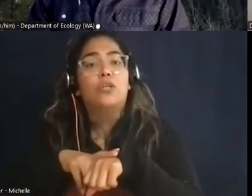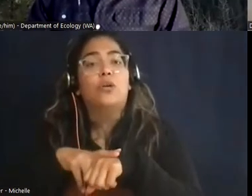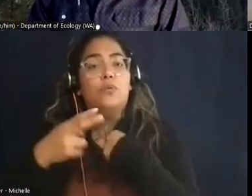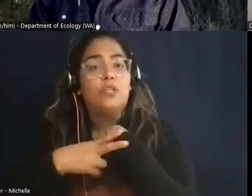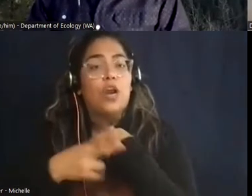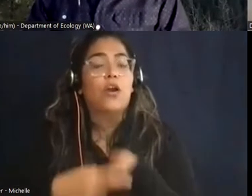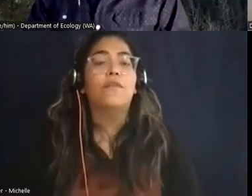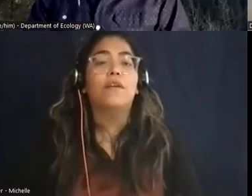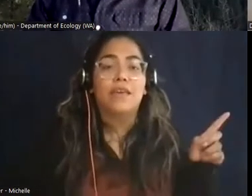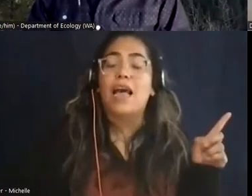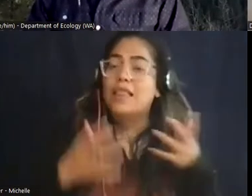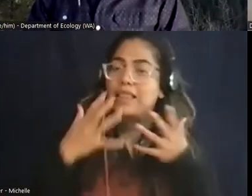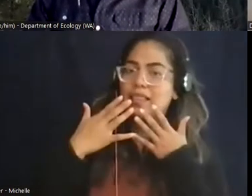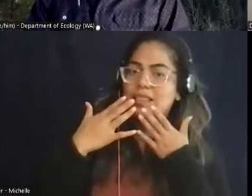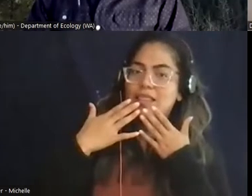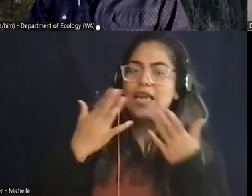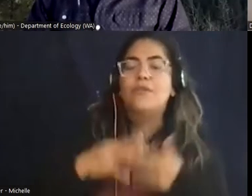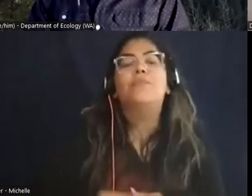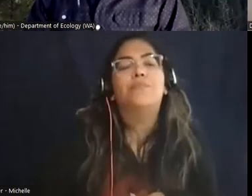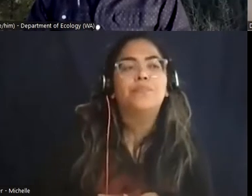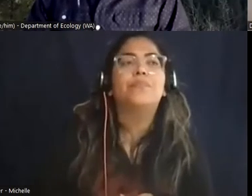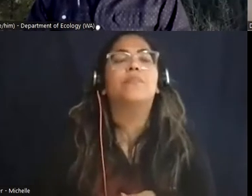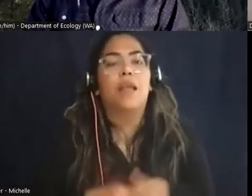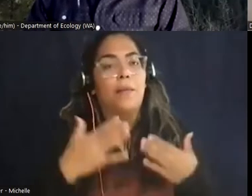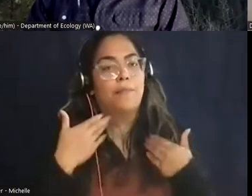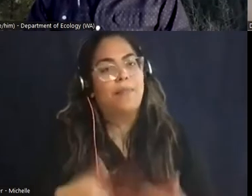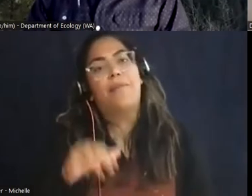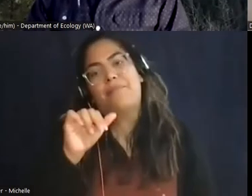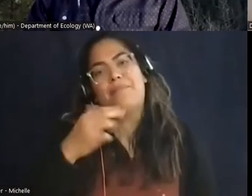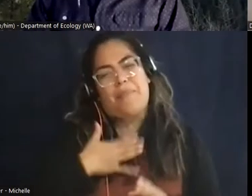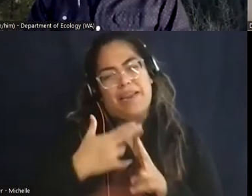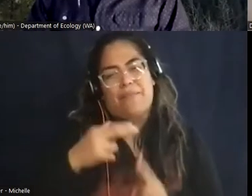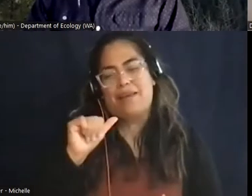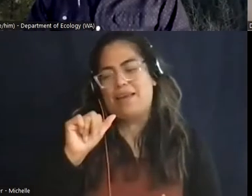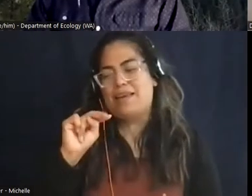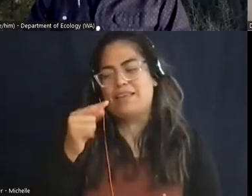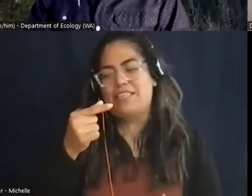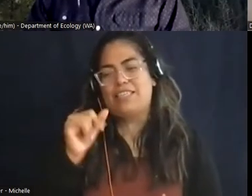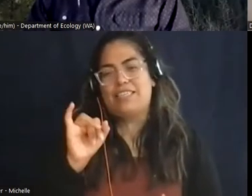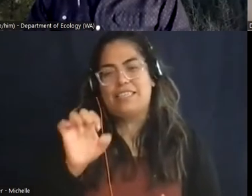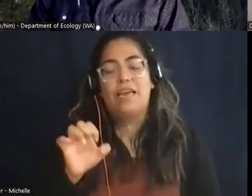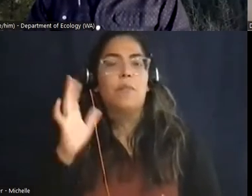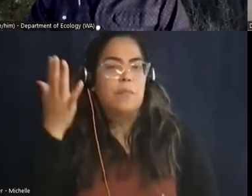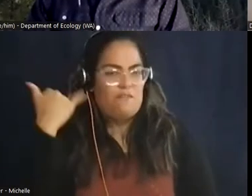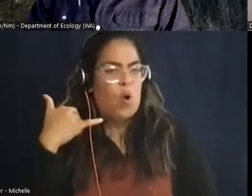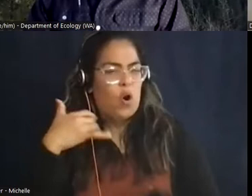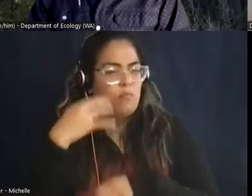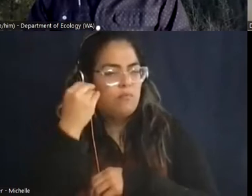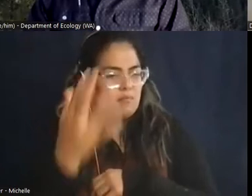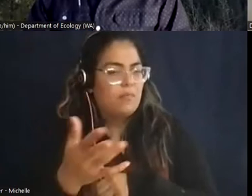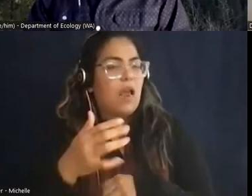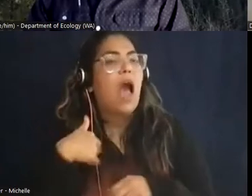yeah thank you um so again my name is angie um as i mentioned earlier i joined